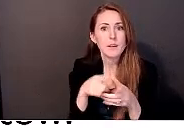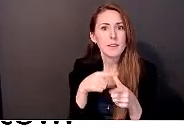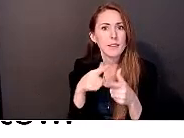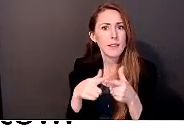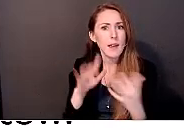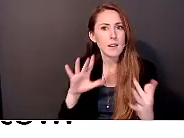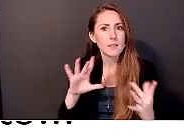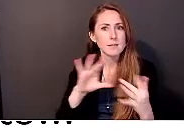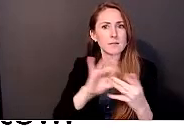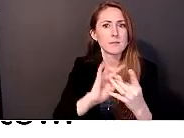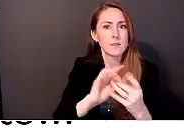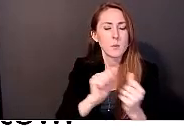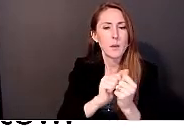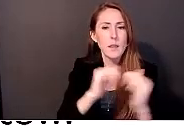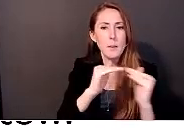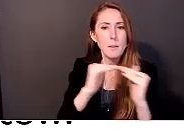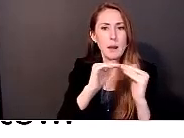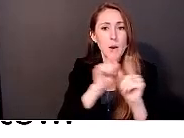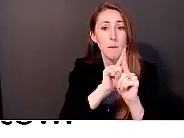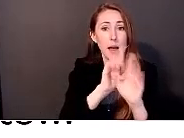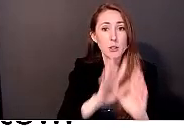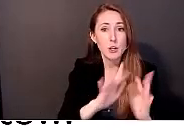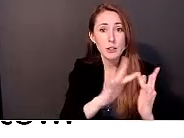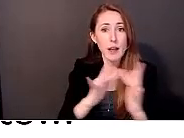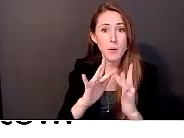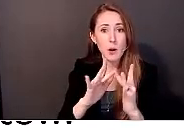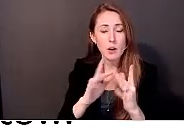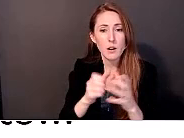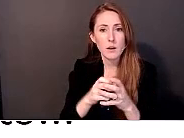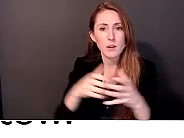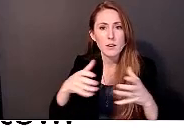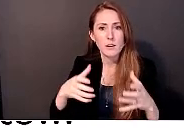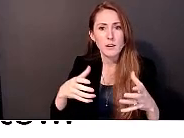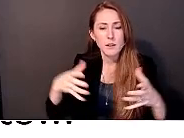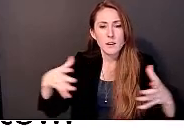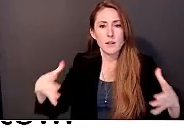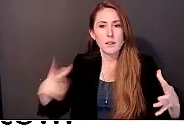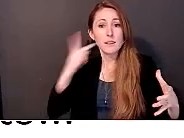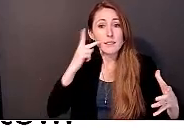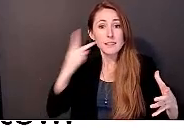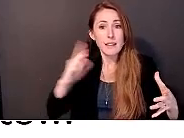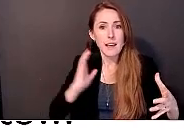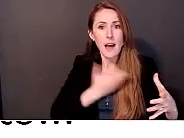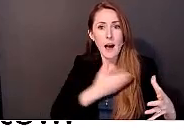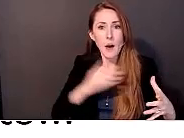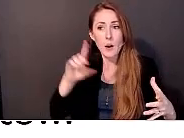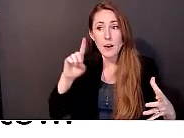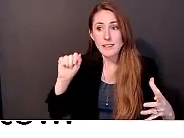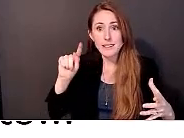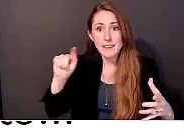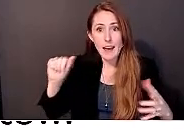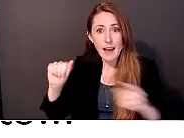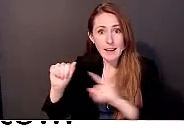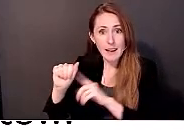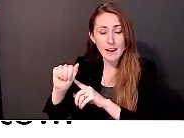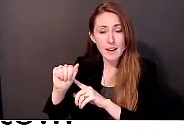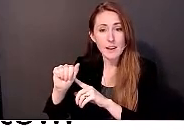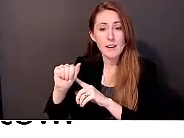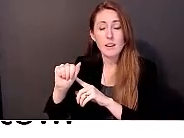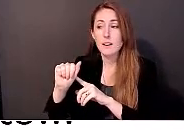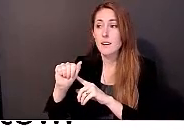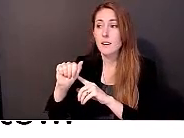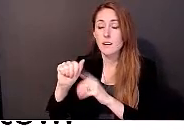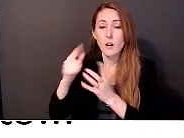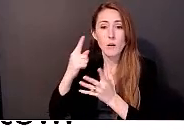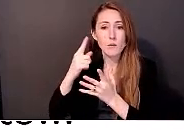seeing the, the actual data of our qualitative narrative of what's happening in